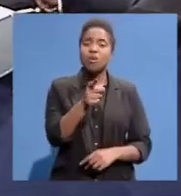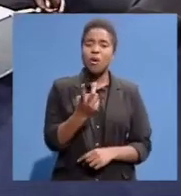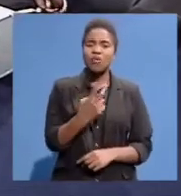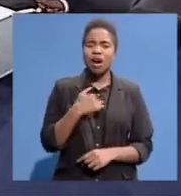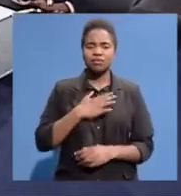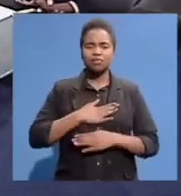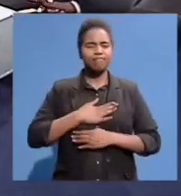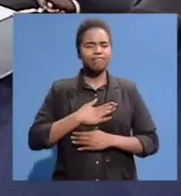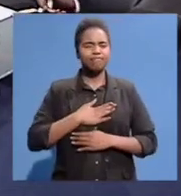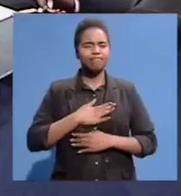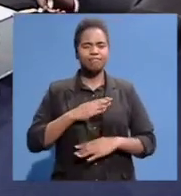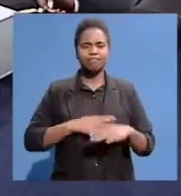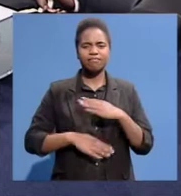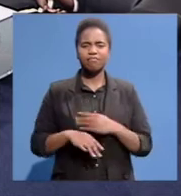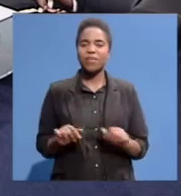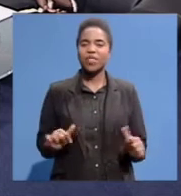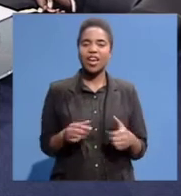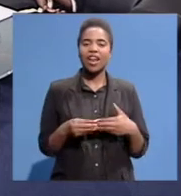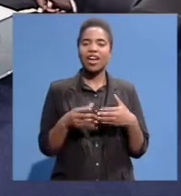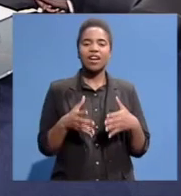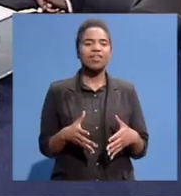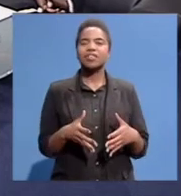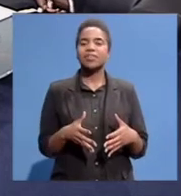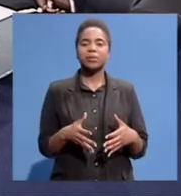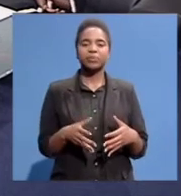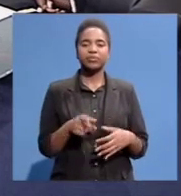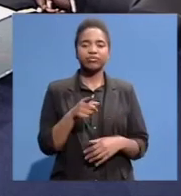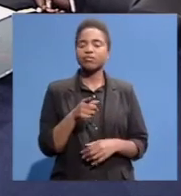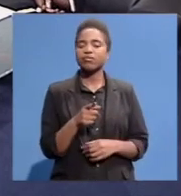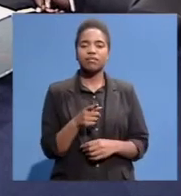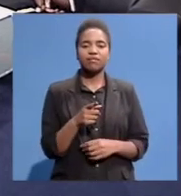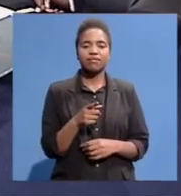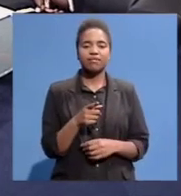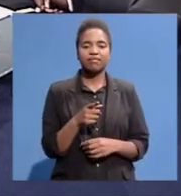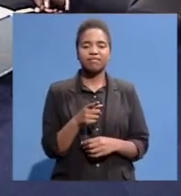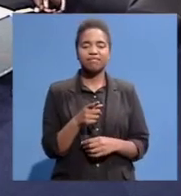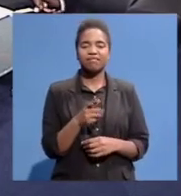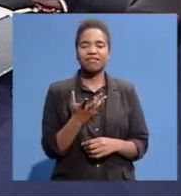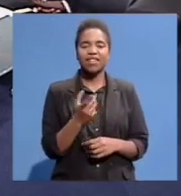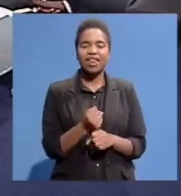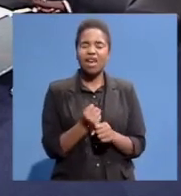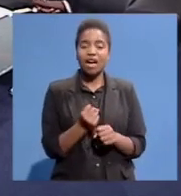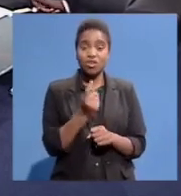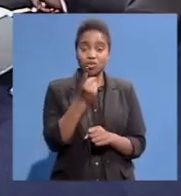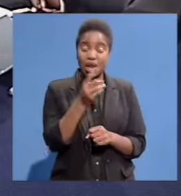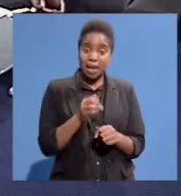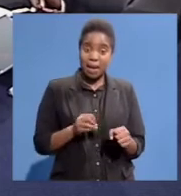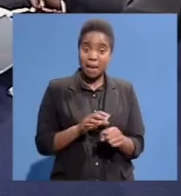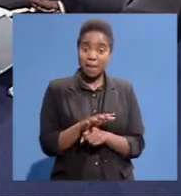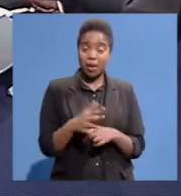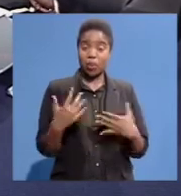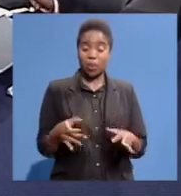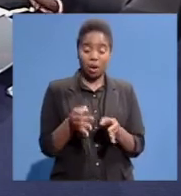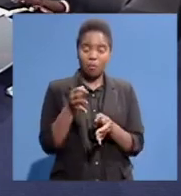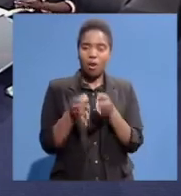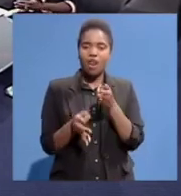one of the great leaders You didn't understand the impact you had Because our political